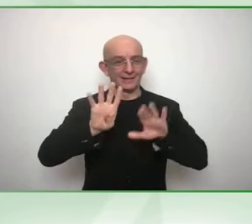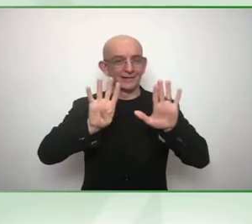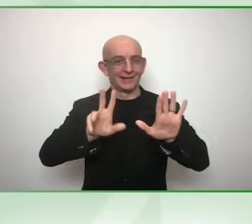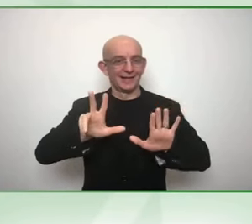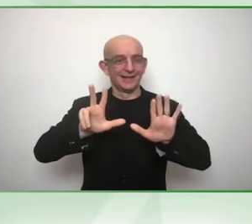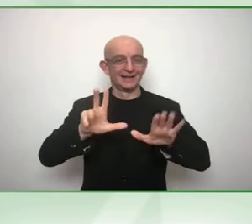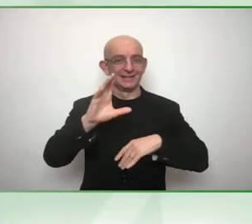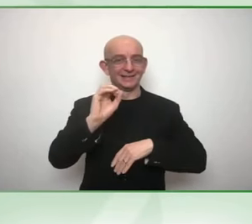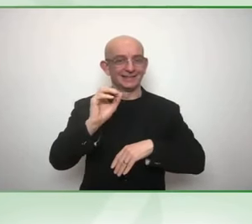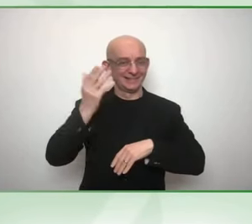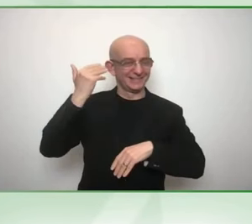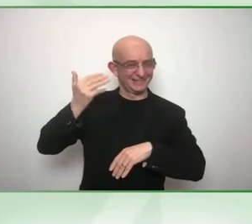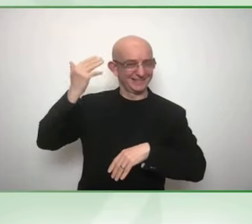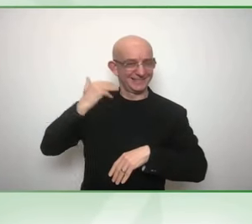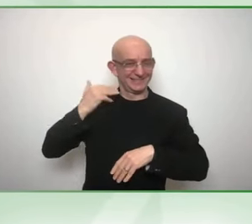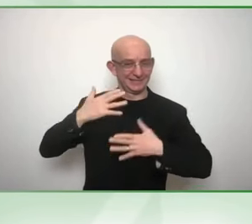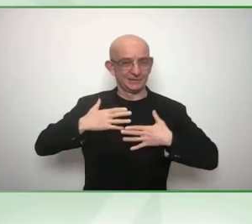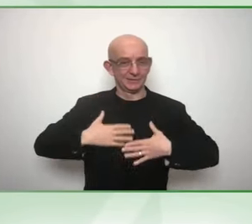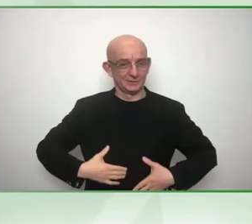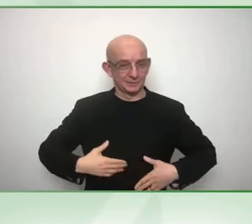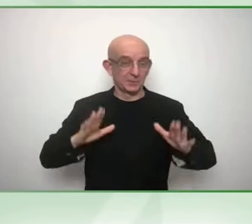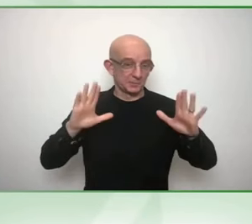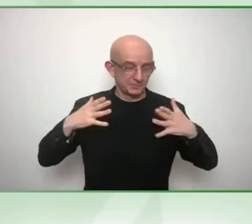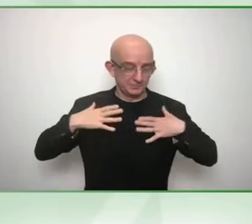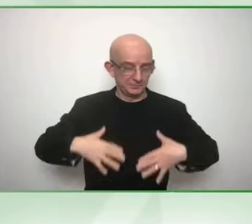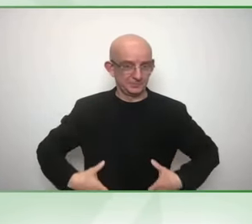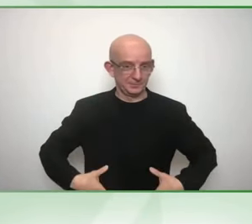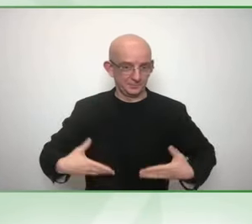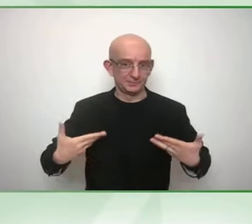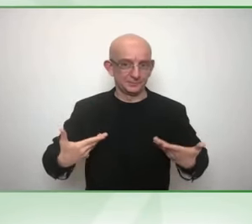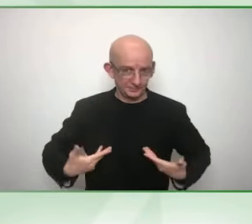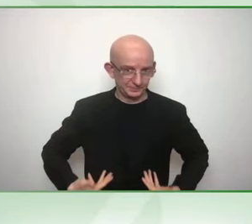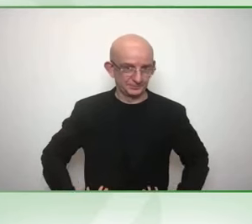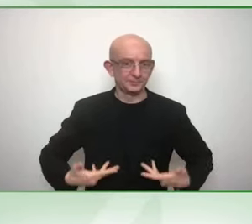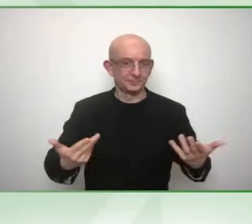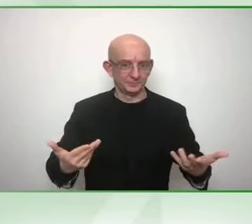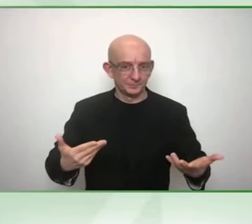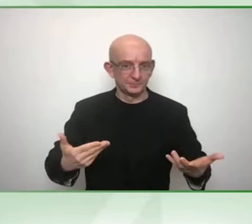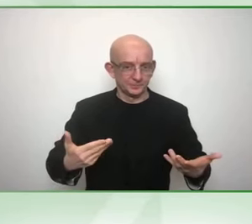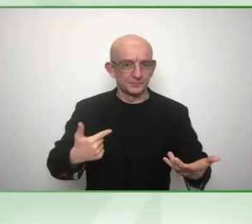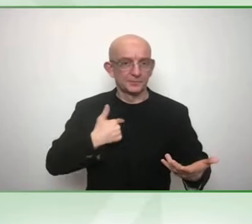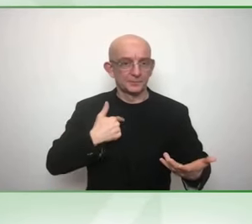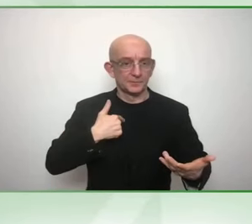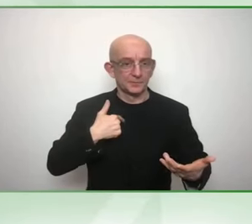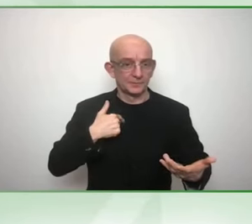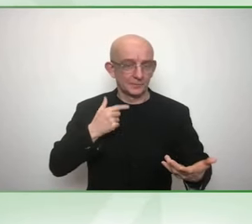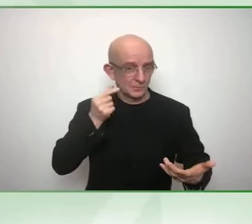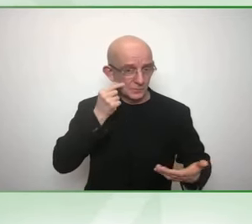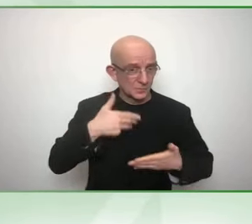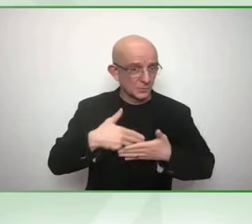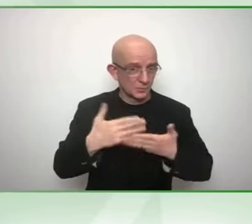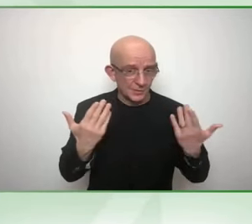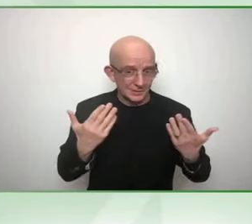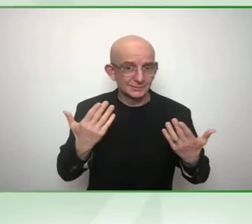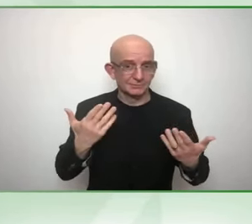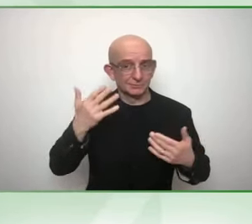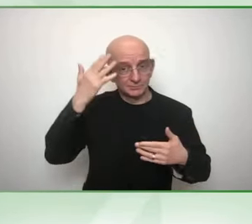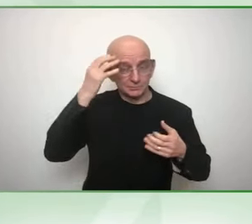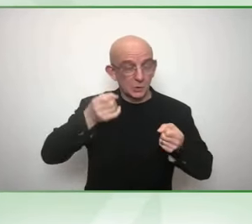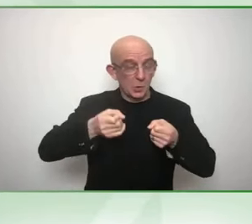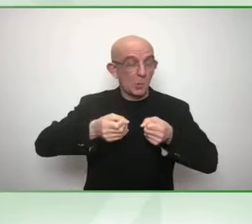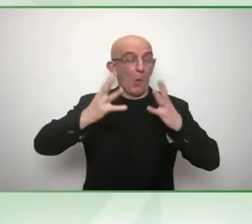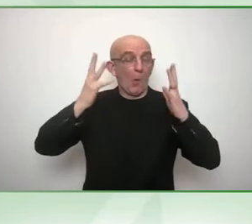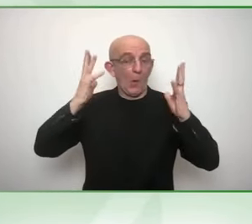a pair of very dark black glasses. And for the first time in two years, I'm not sitting beside my washing machine. I am sitting in the main